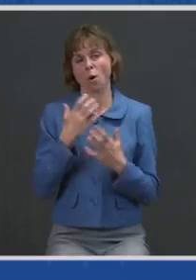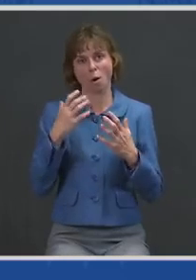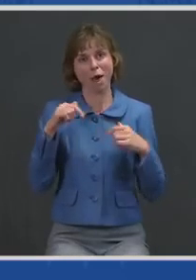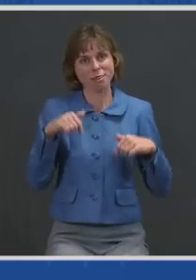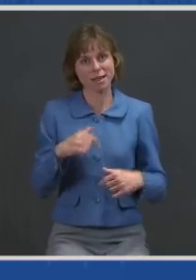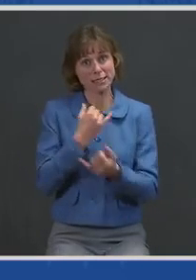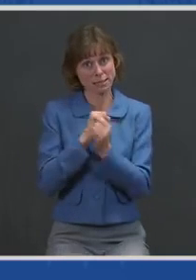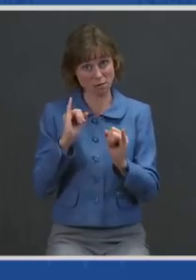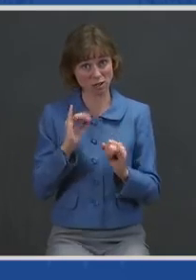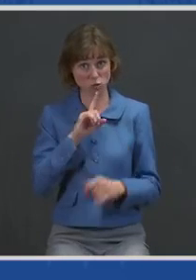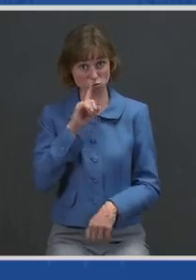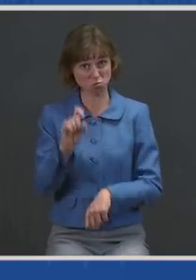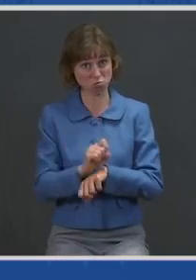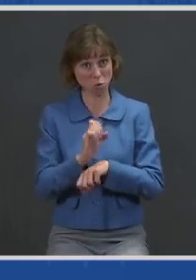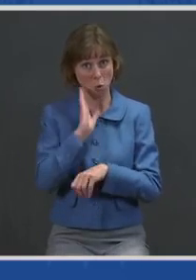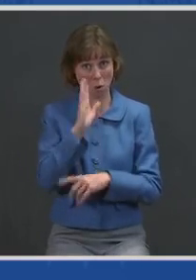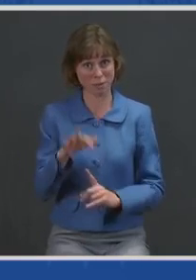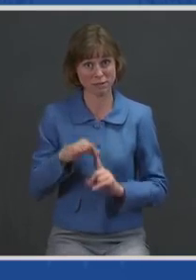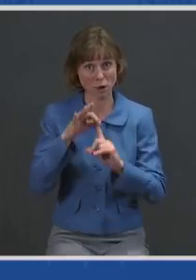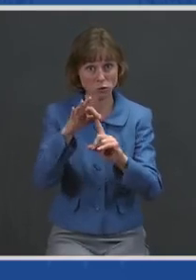something truly special,